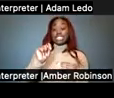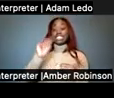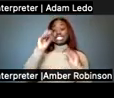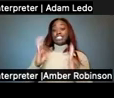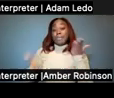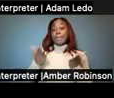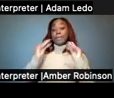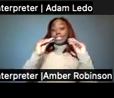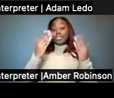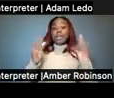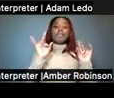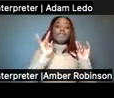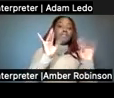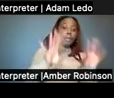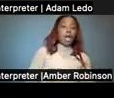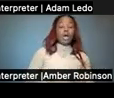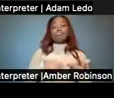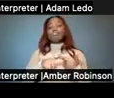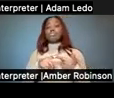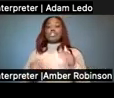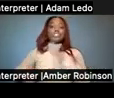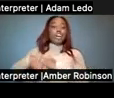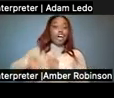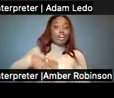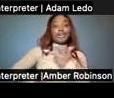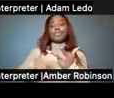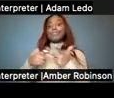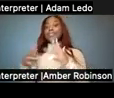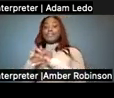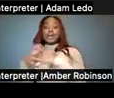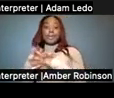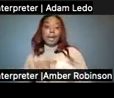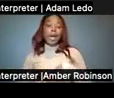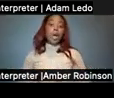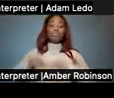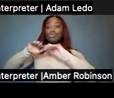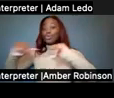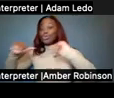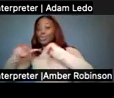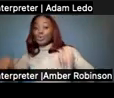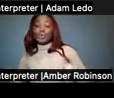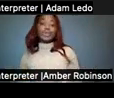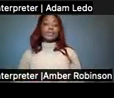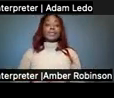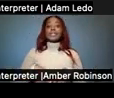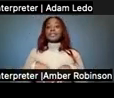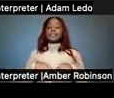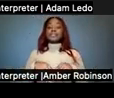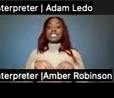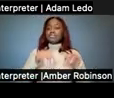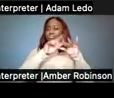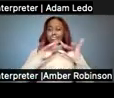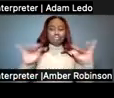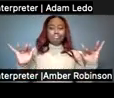volleyball or soccer or football or aquatics scooters. It gives a lot of different